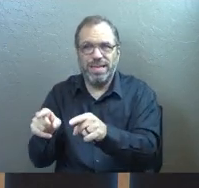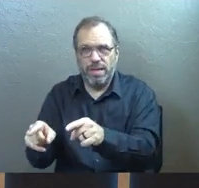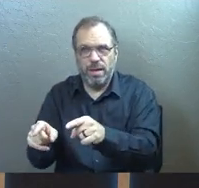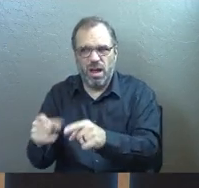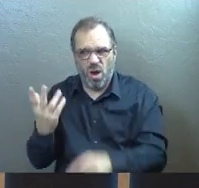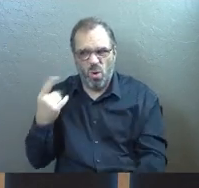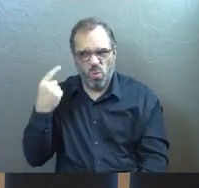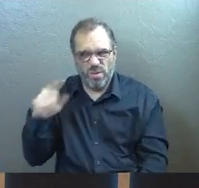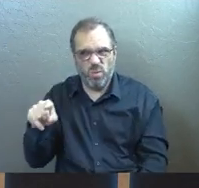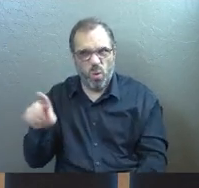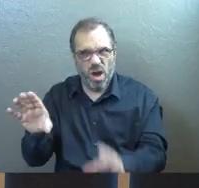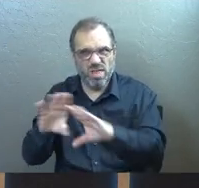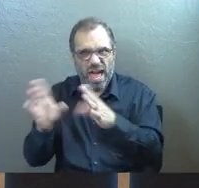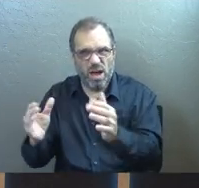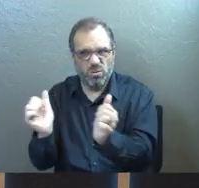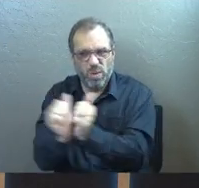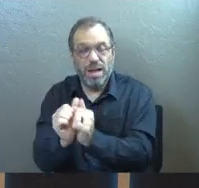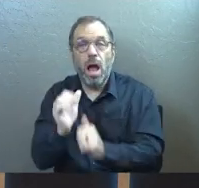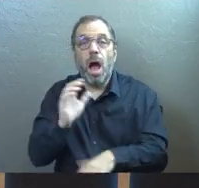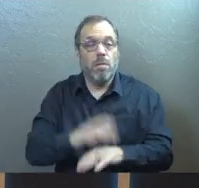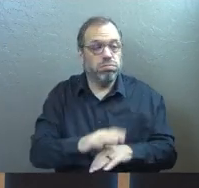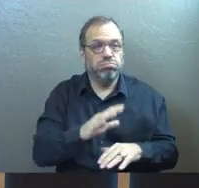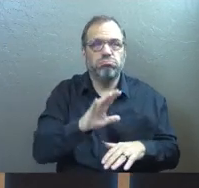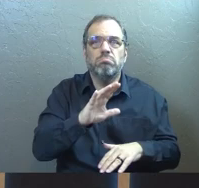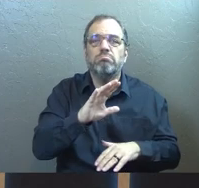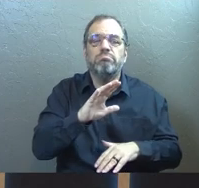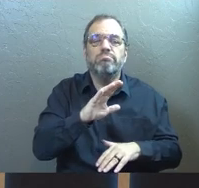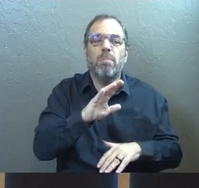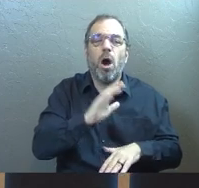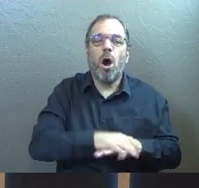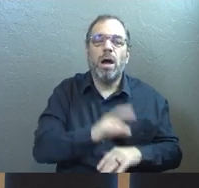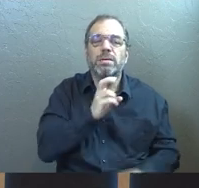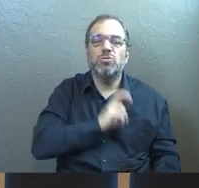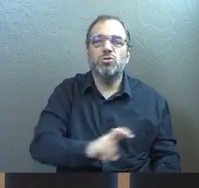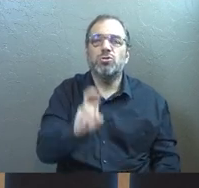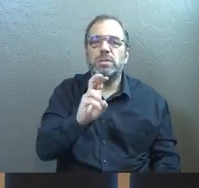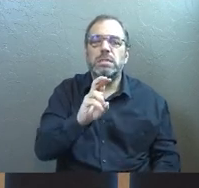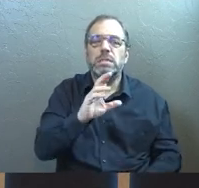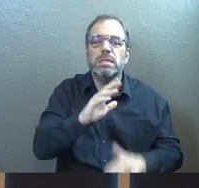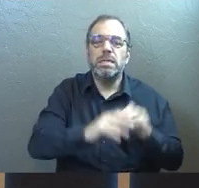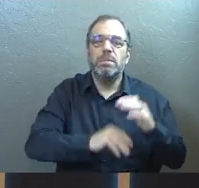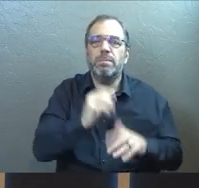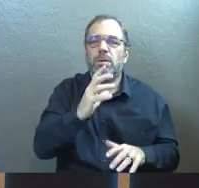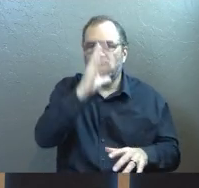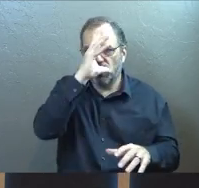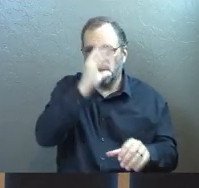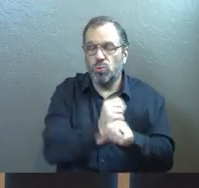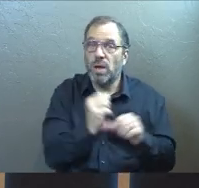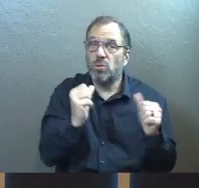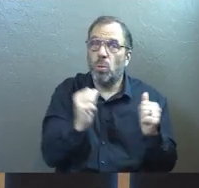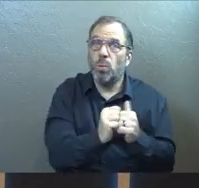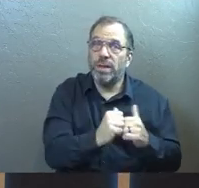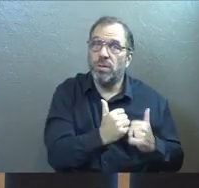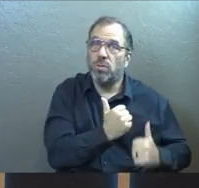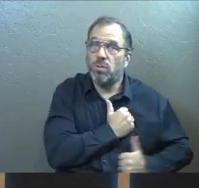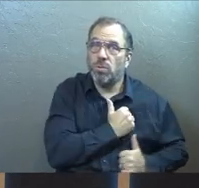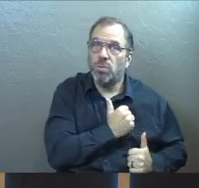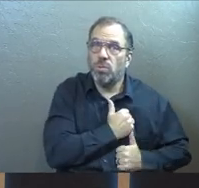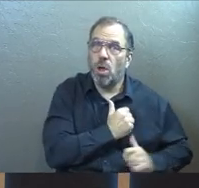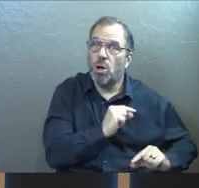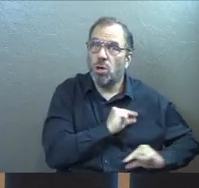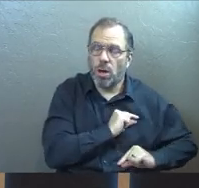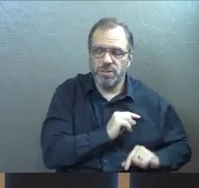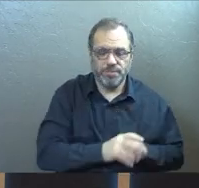Why is he in this rented house? Because along the journey, he built trust with some of the guards, some of the Roman guards that were taking care of him.